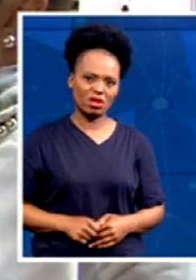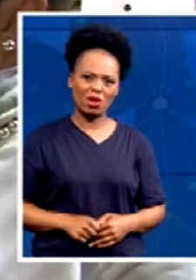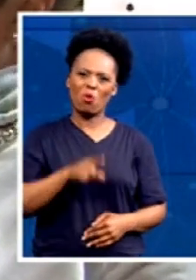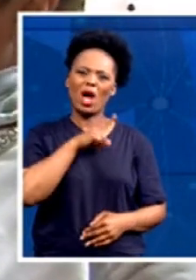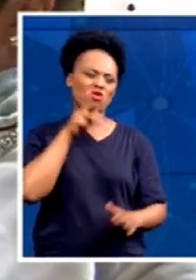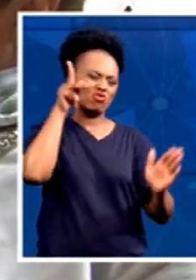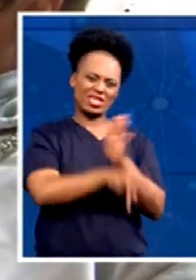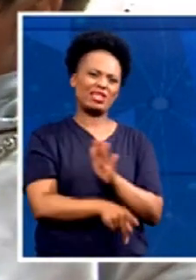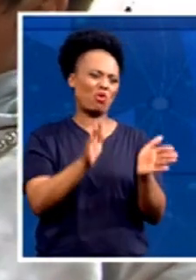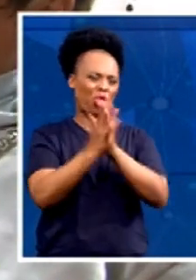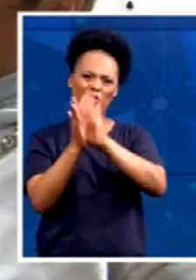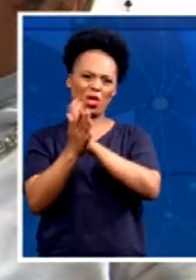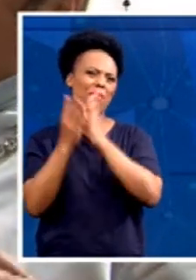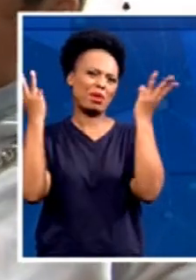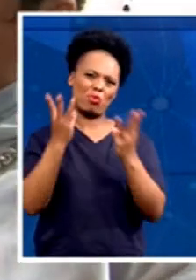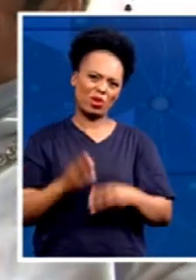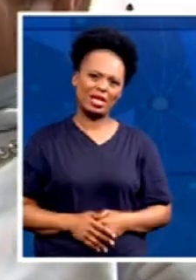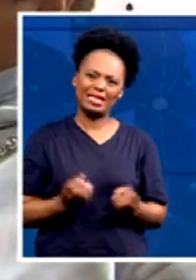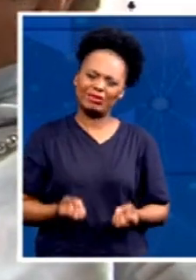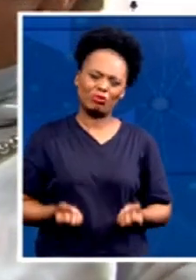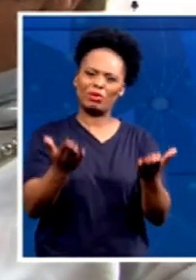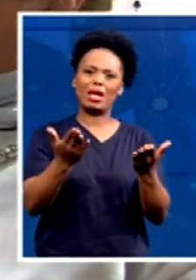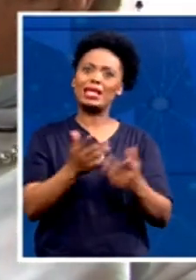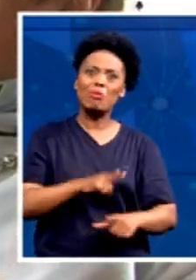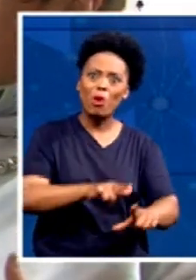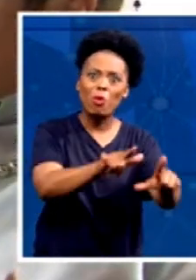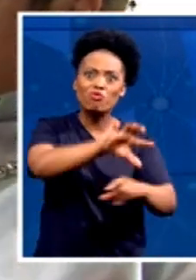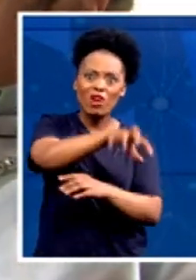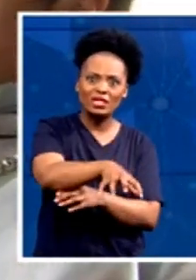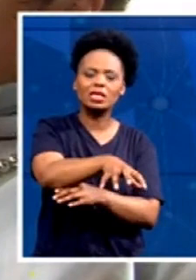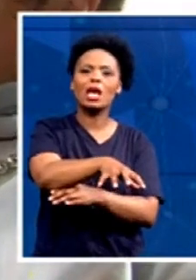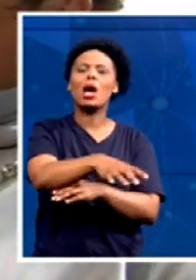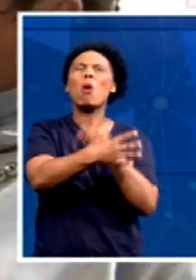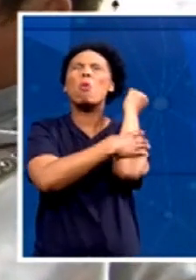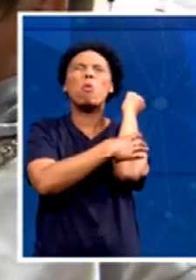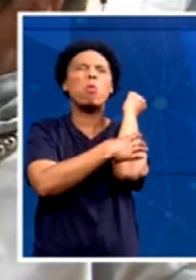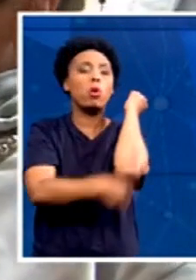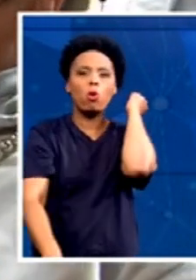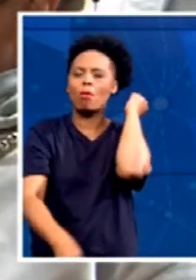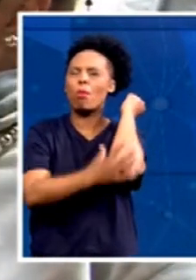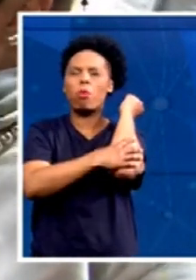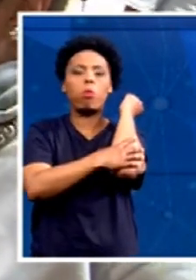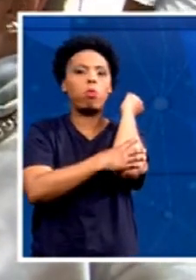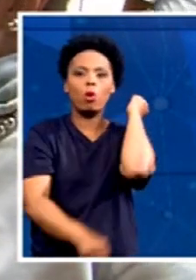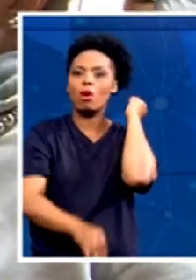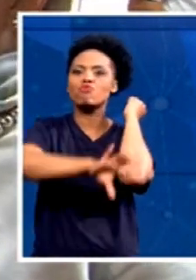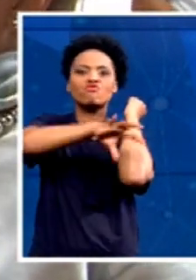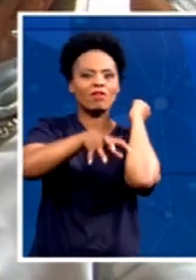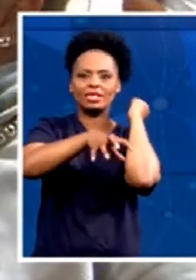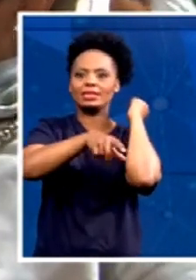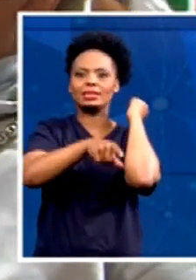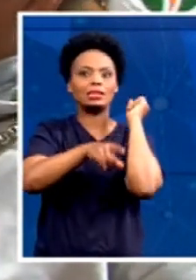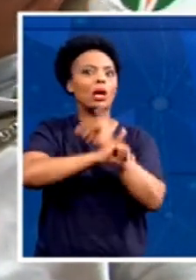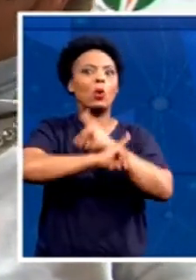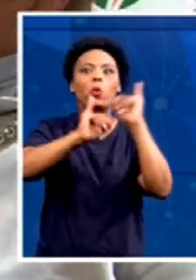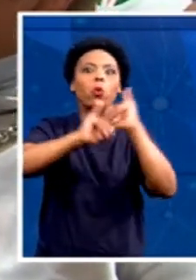People in Limpopo is one of the poorest provinces in the country with the most people without